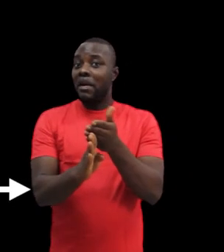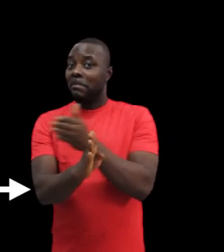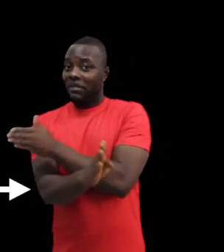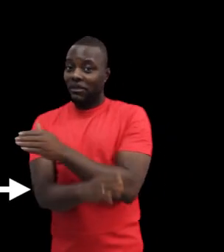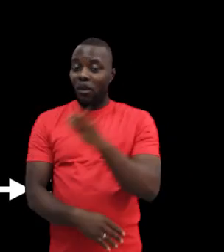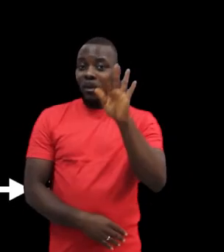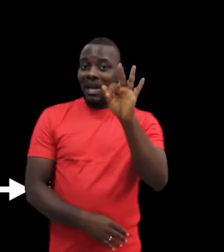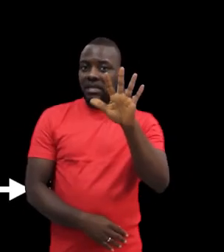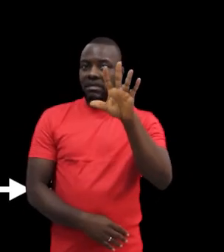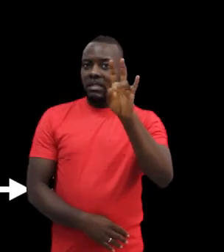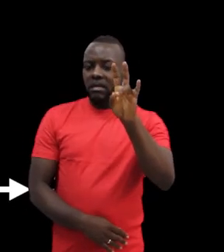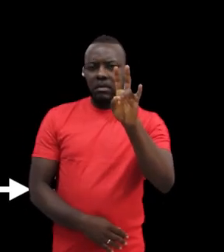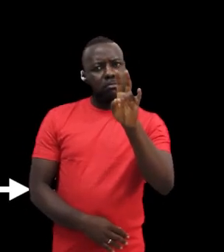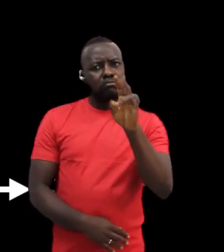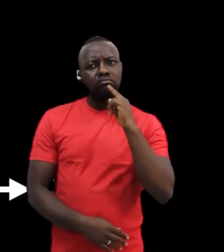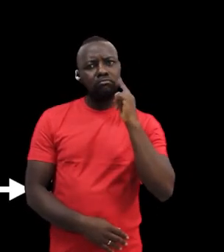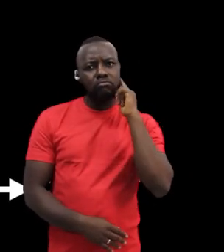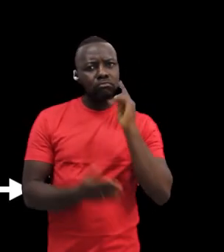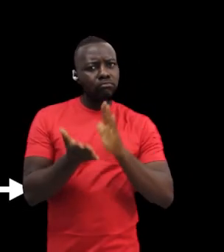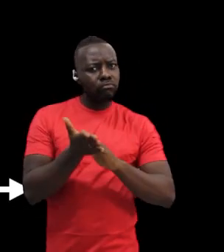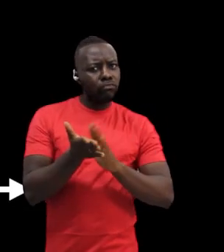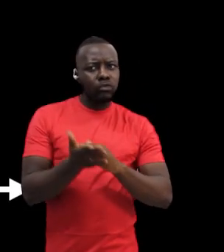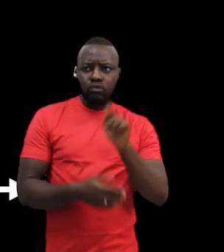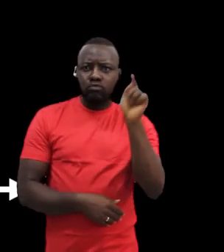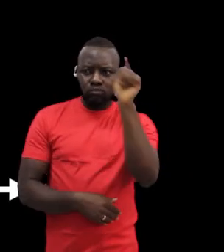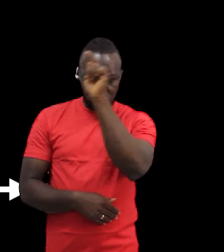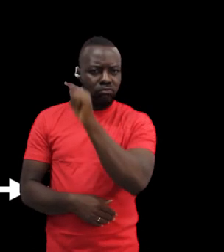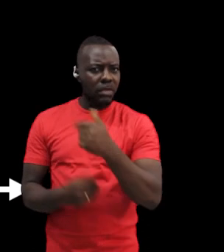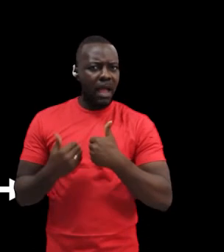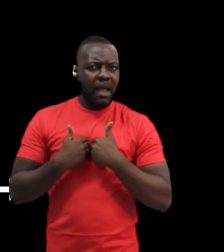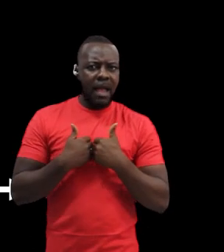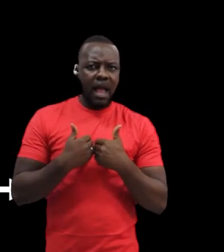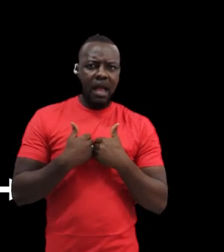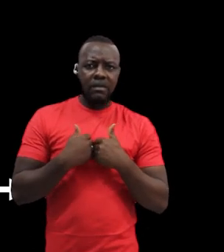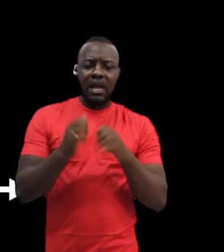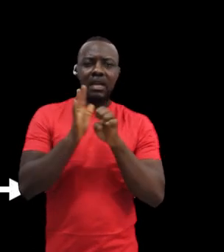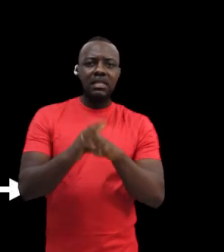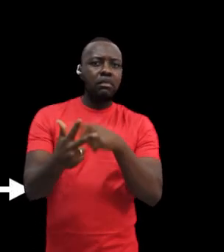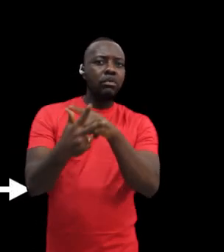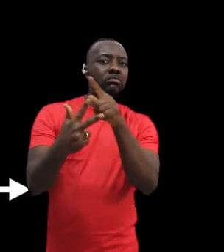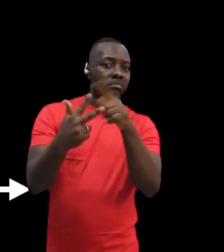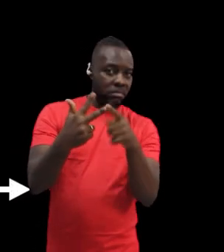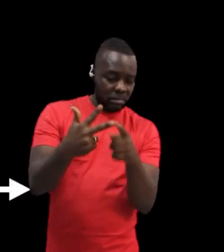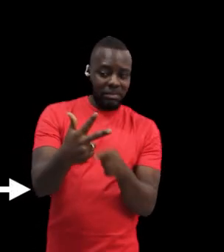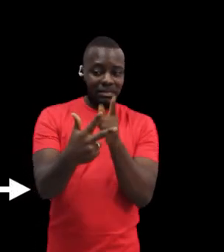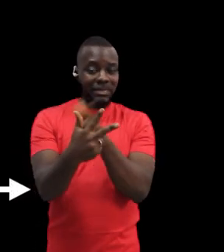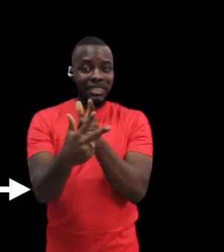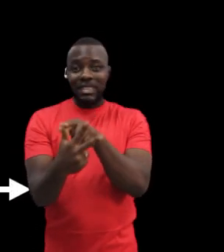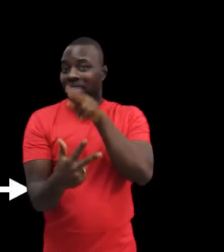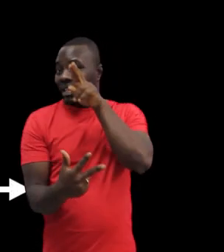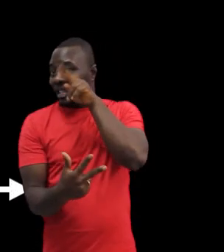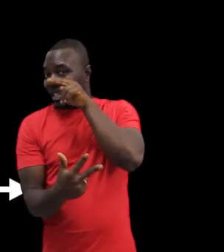By 1957, Africa had a handful of pioneering schools for the Deaf in Nigeria,